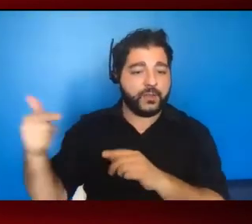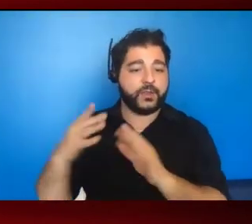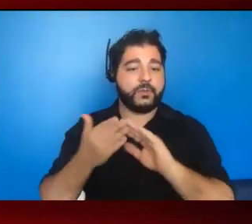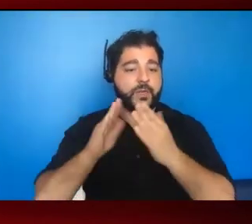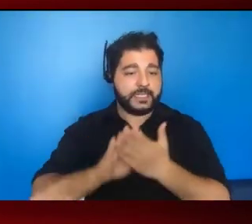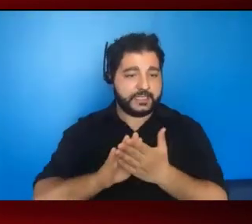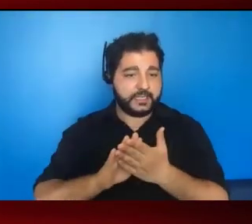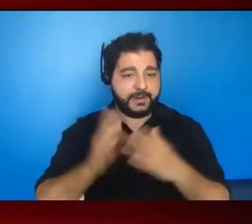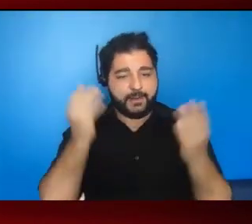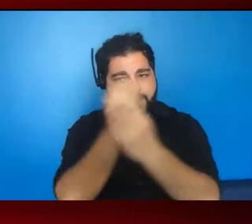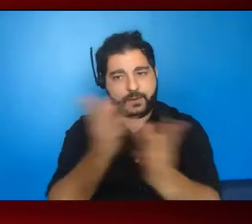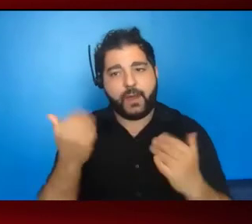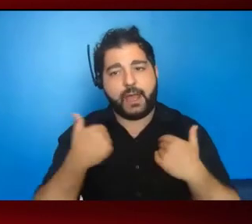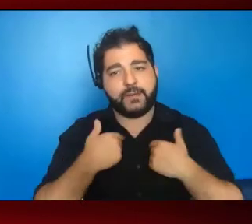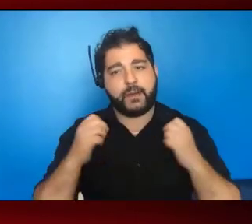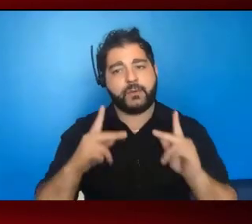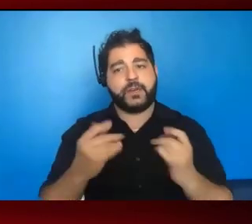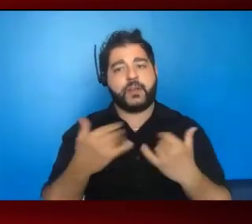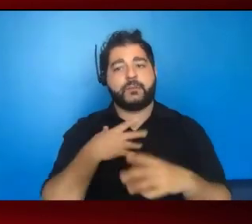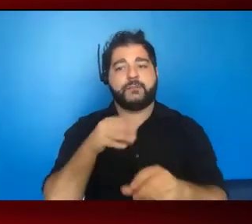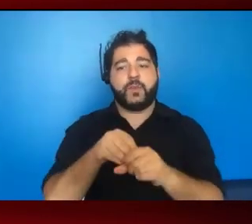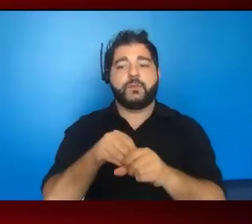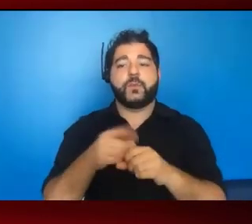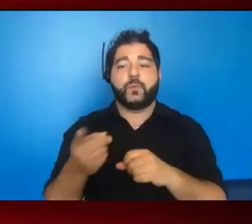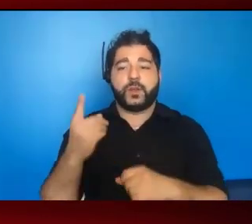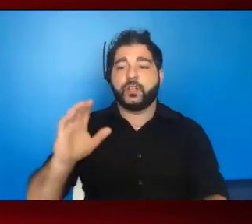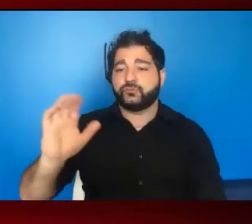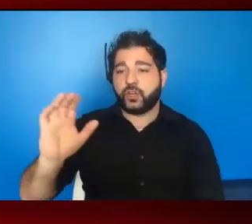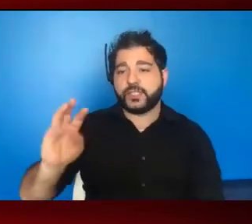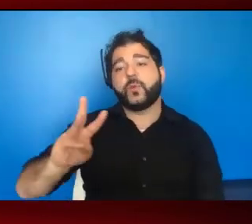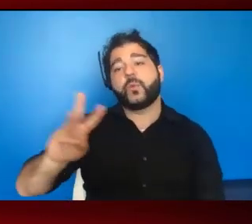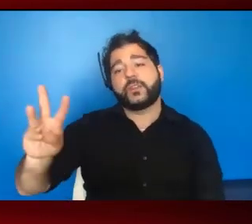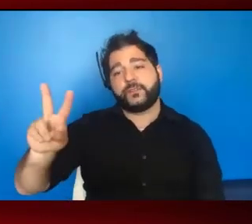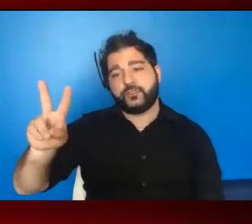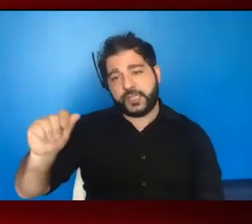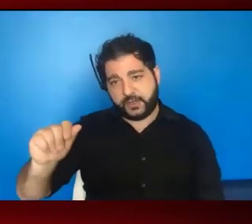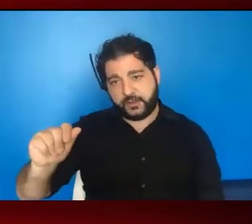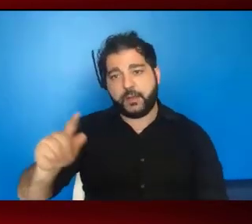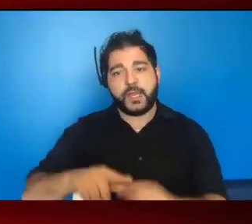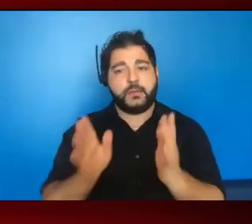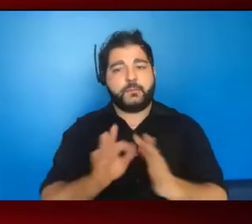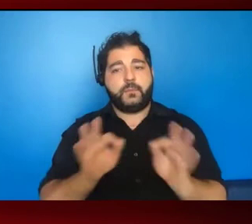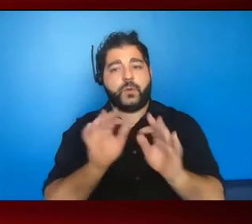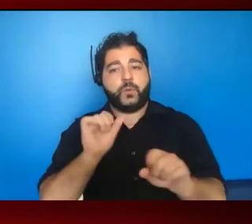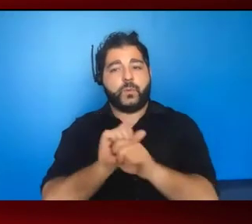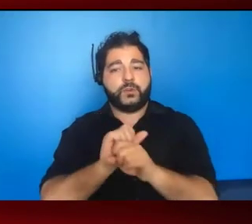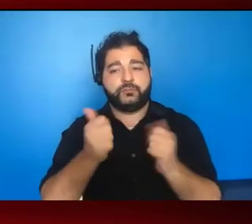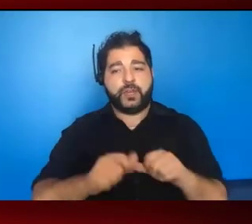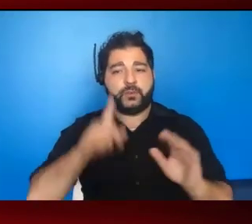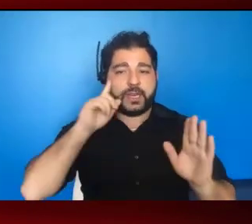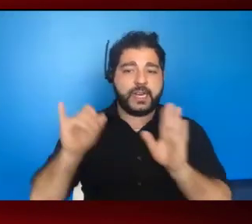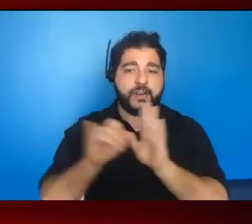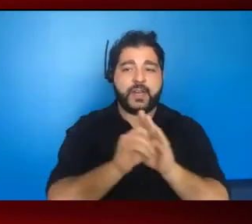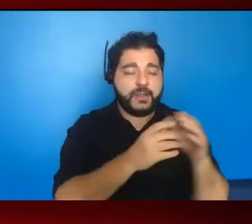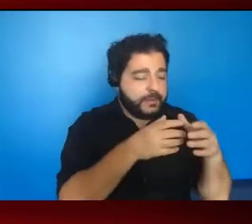you, I had the opportunity to be involved with one in Charleston, West Virginia, and the important work of identifying clusters